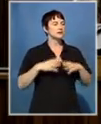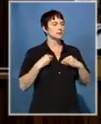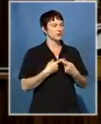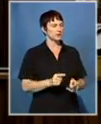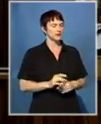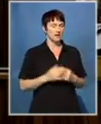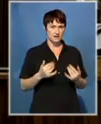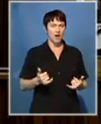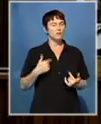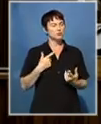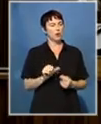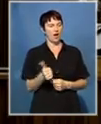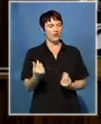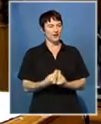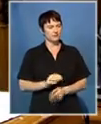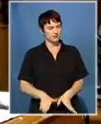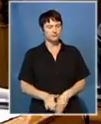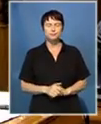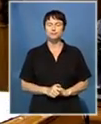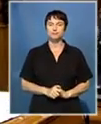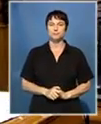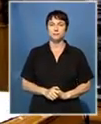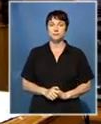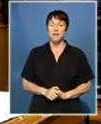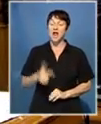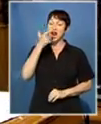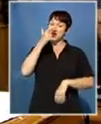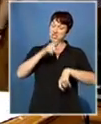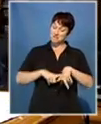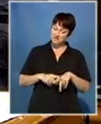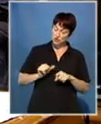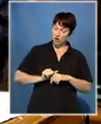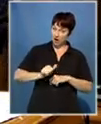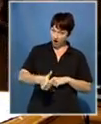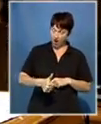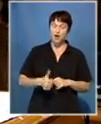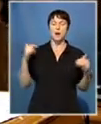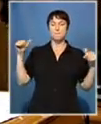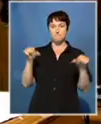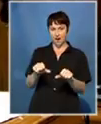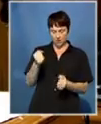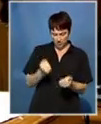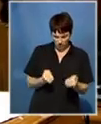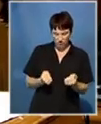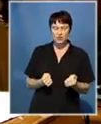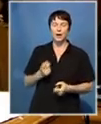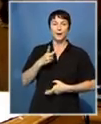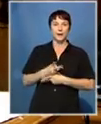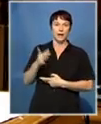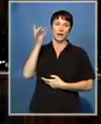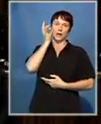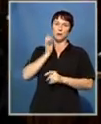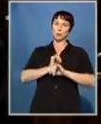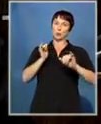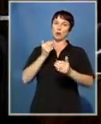application now. I'm in the middle of doing something else. After lunch, proceedings abruptly halted after a bomb scare.